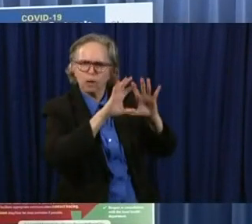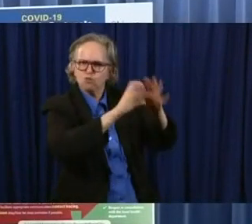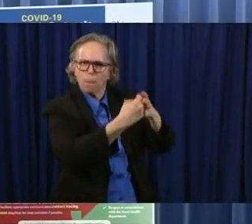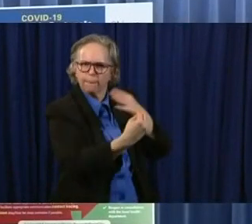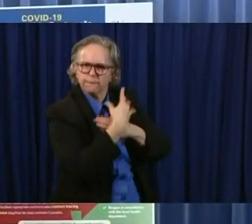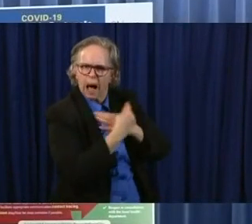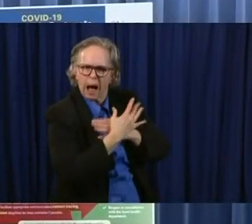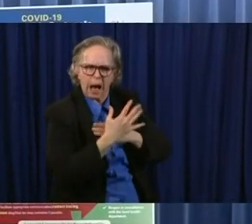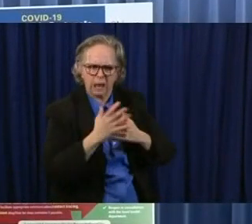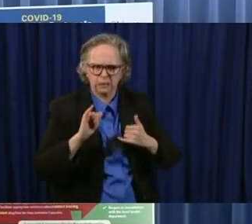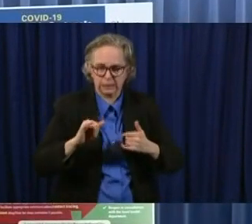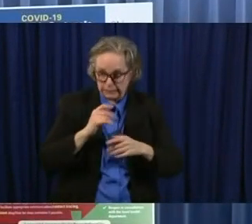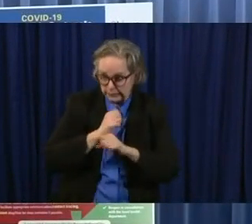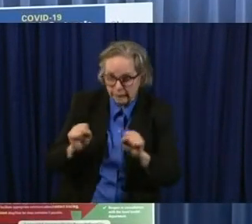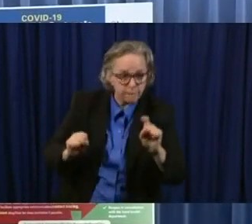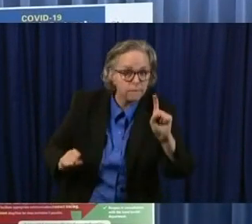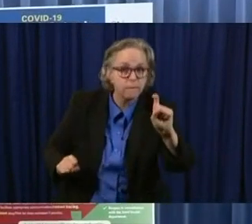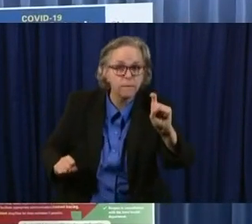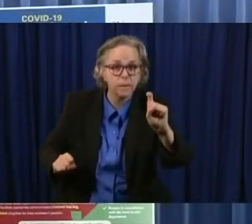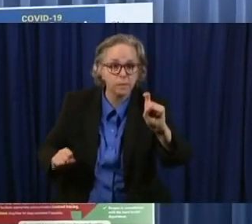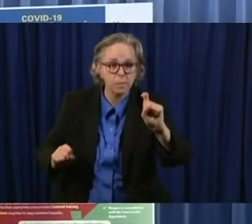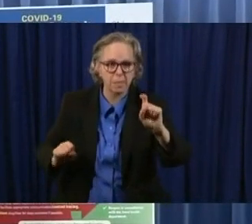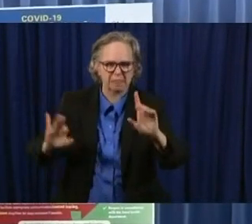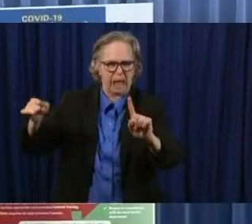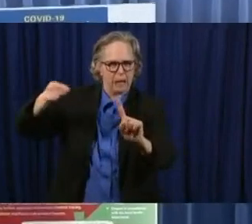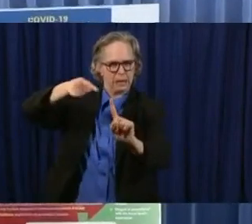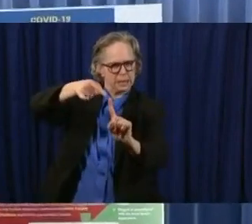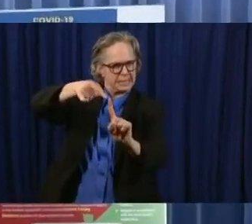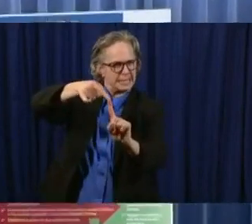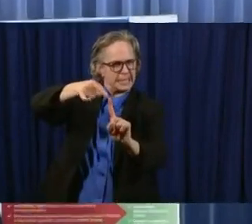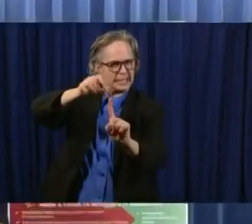So let's look at that, that chart.